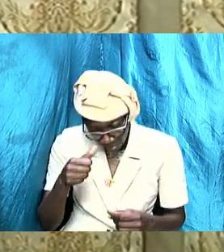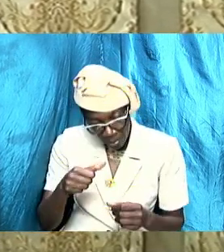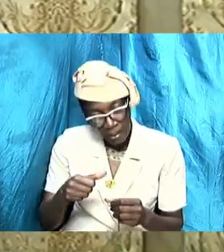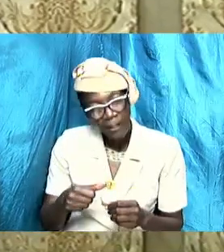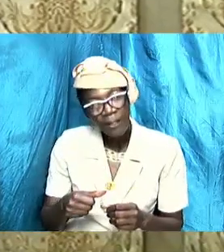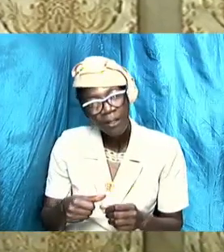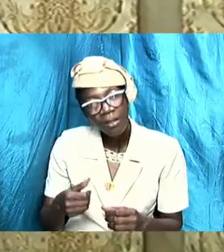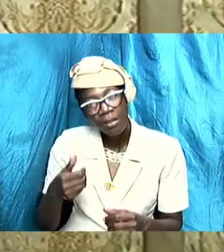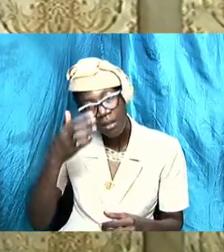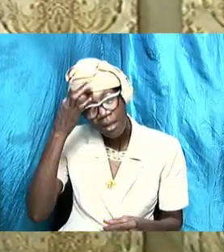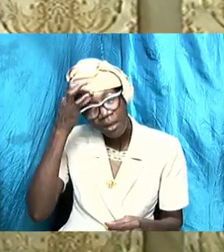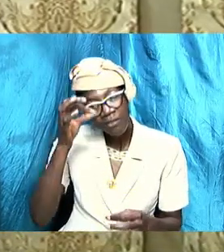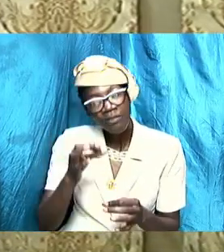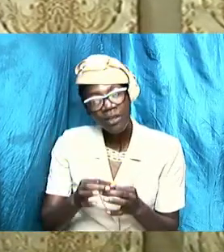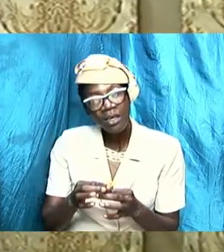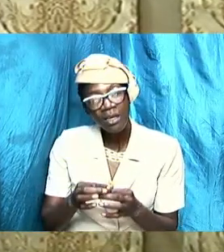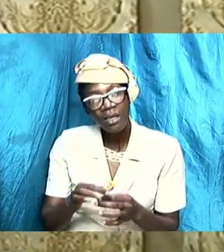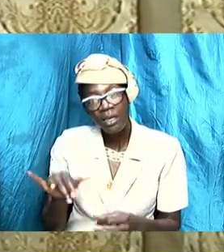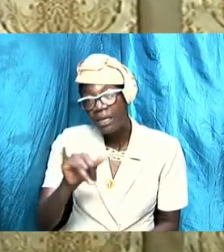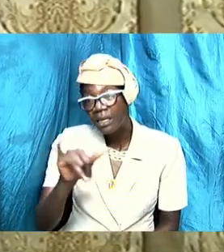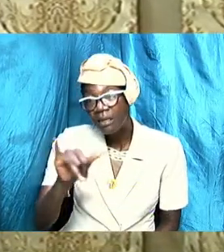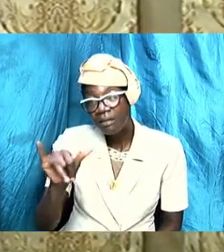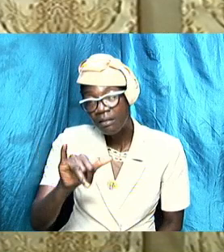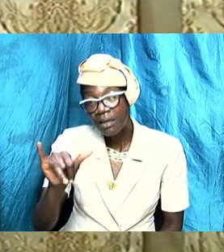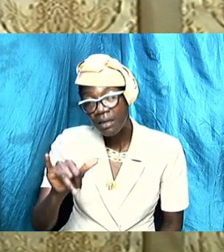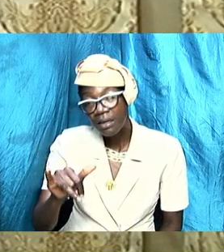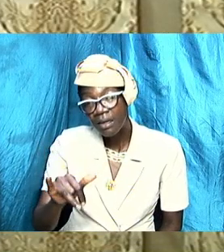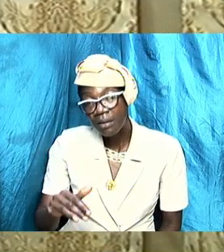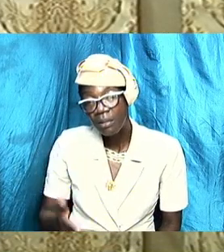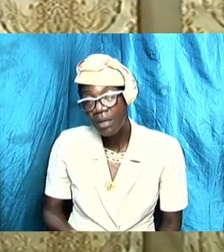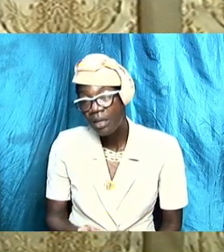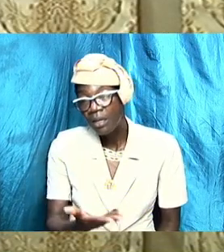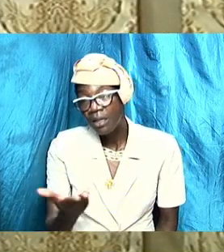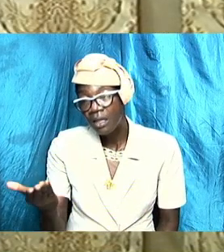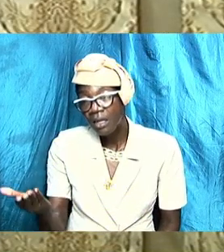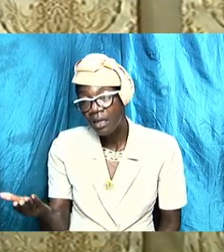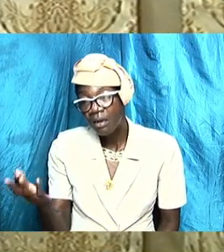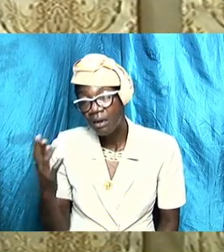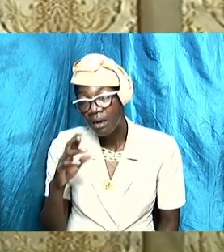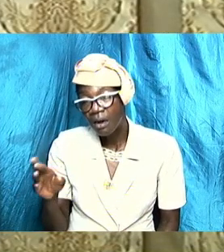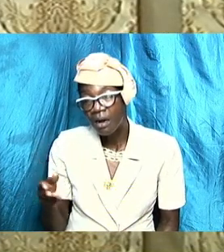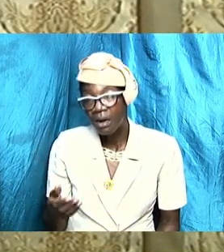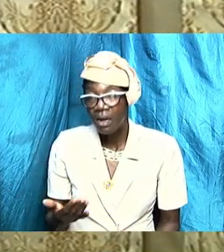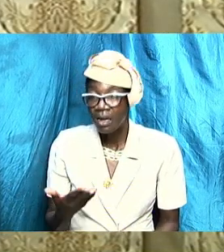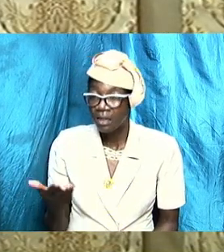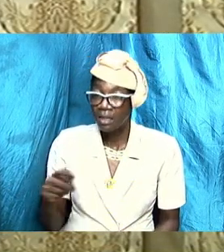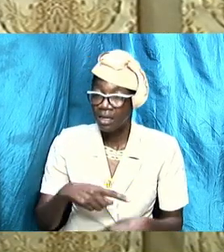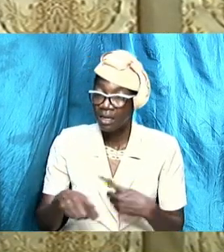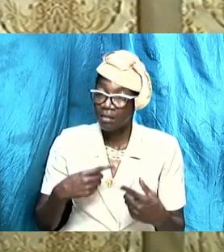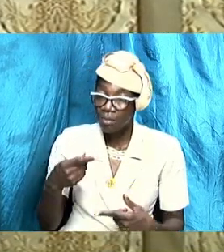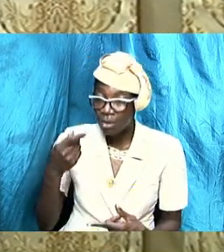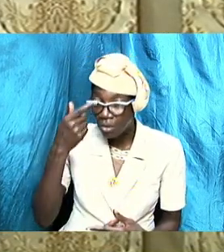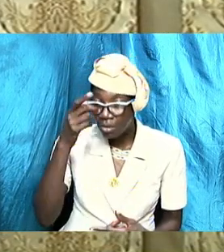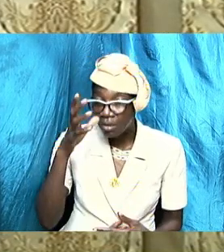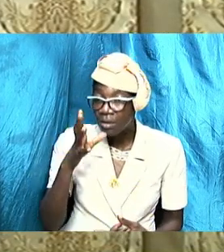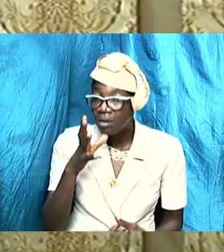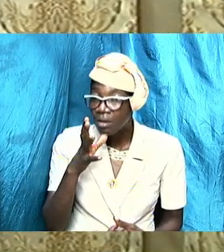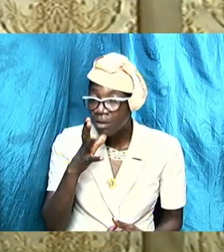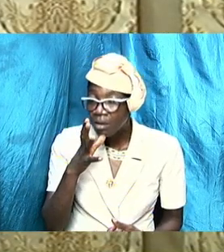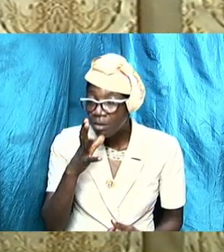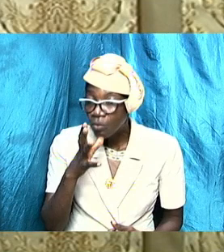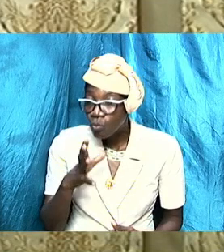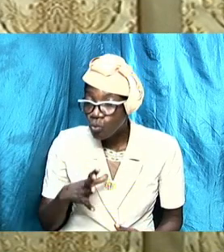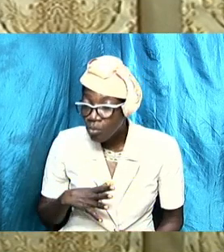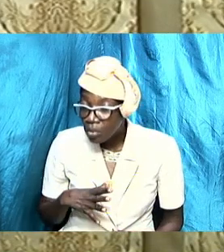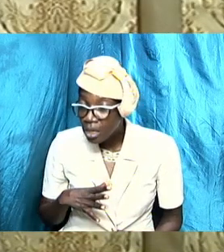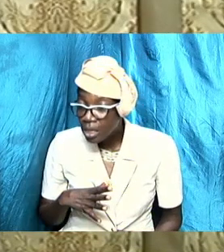similarly there are things about women that a man